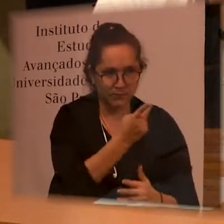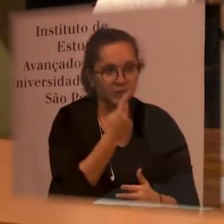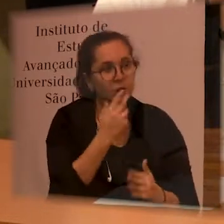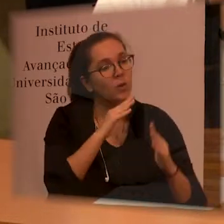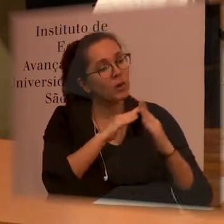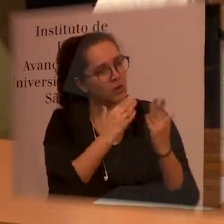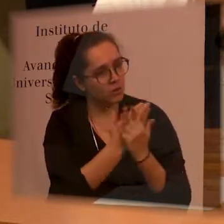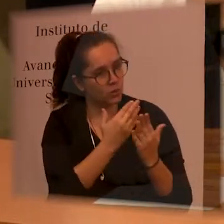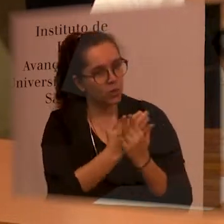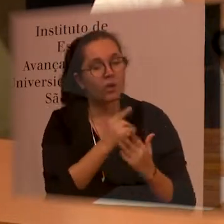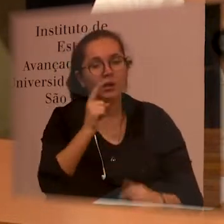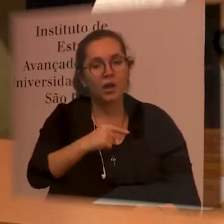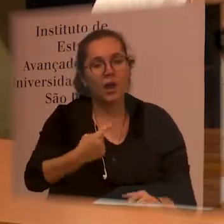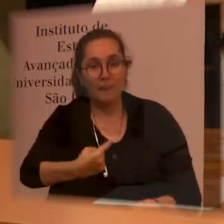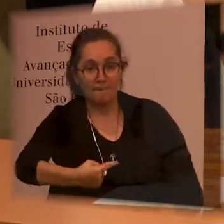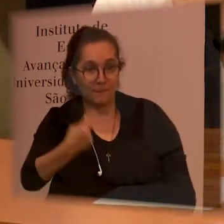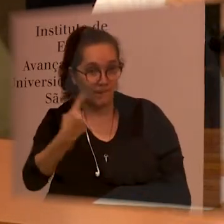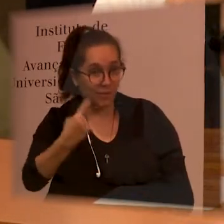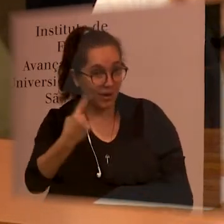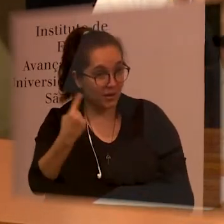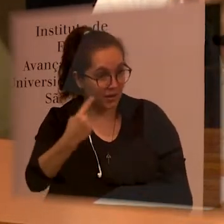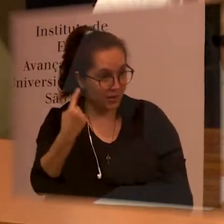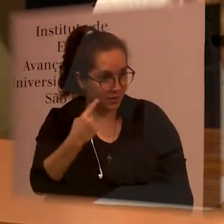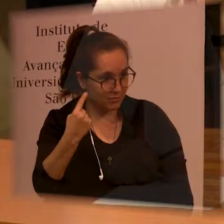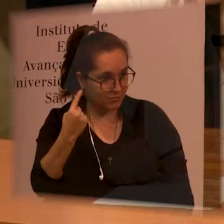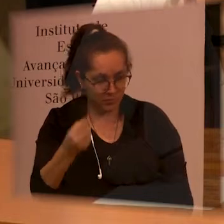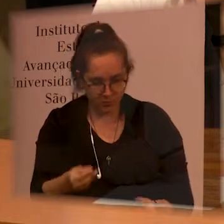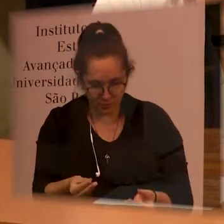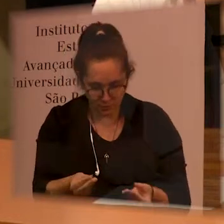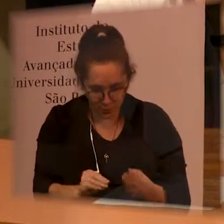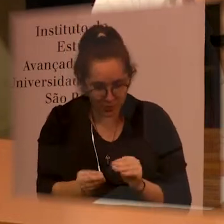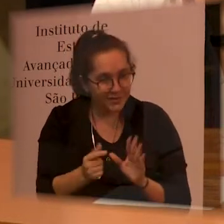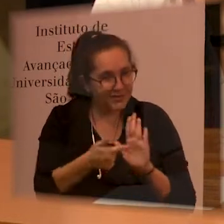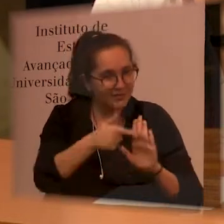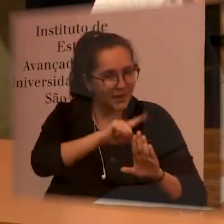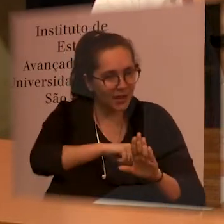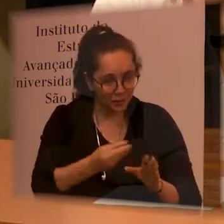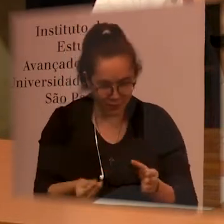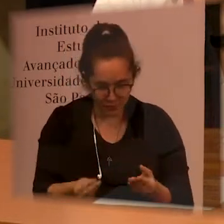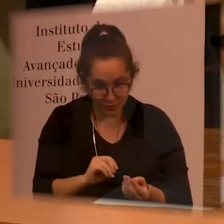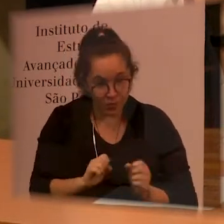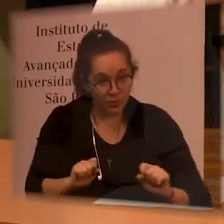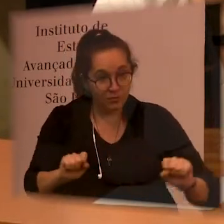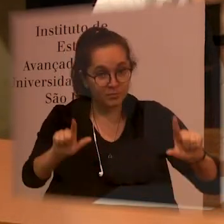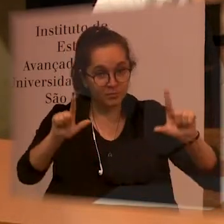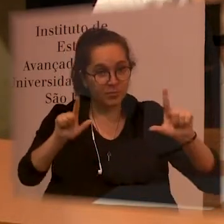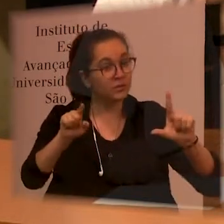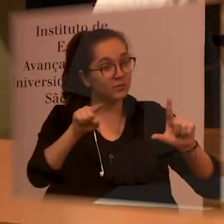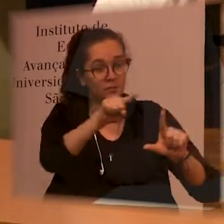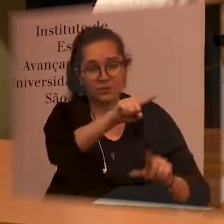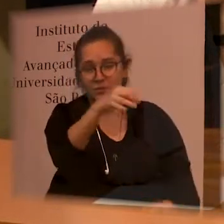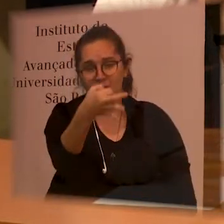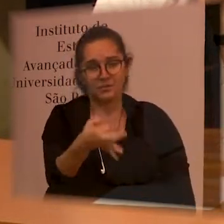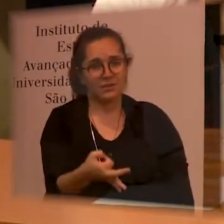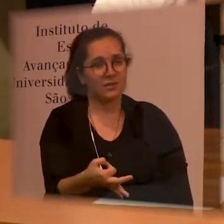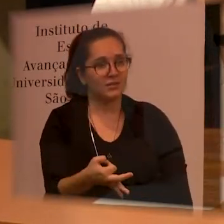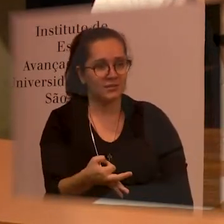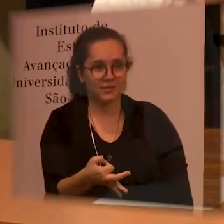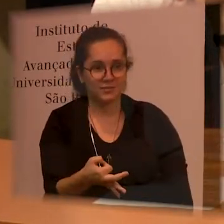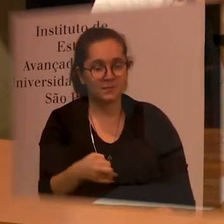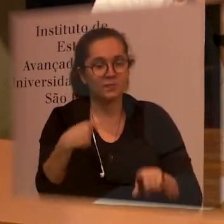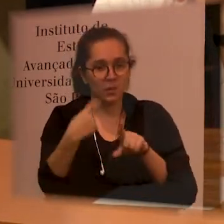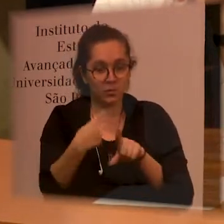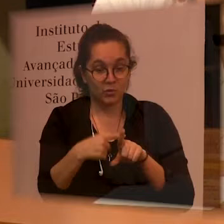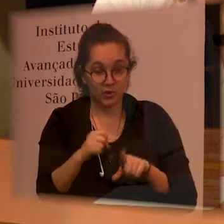the first piece of that puzzle you are very right about it because without this